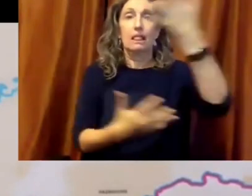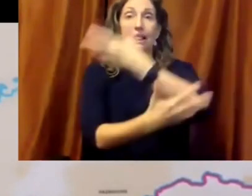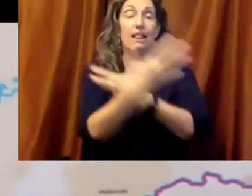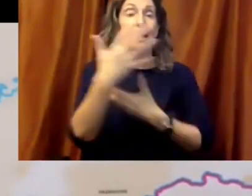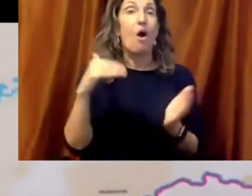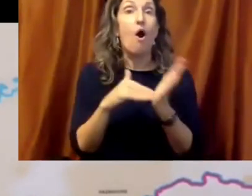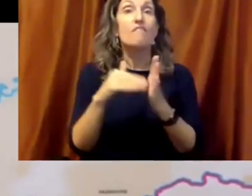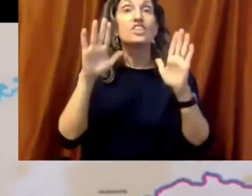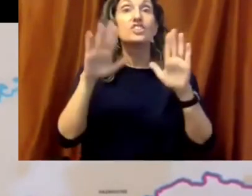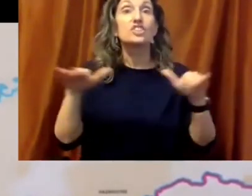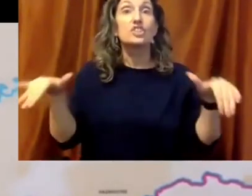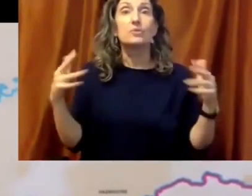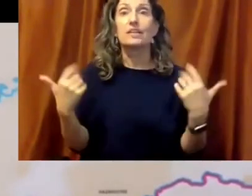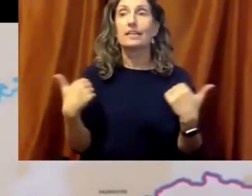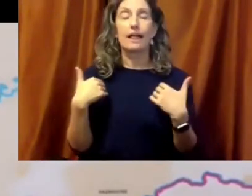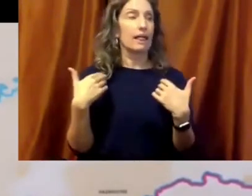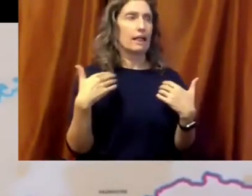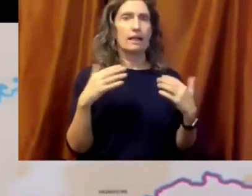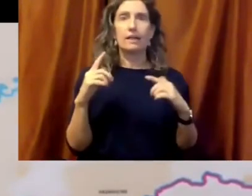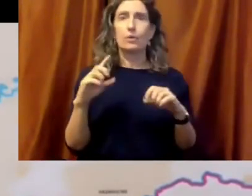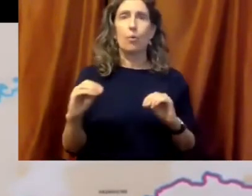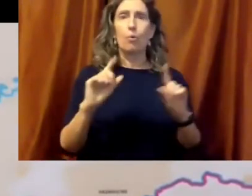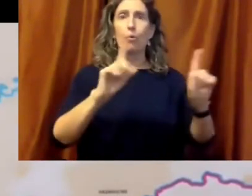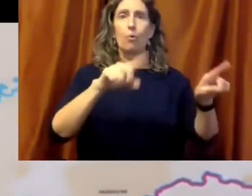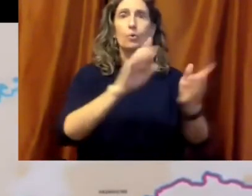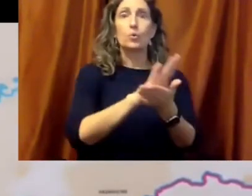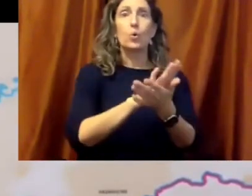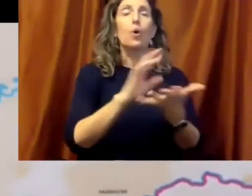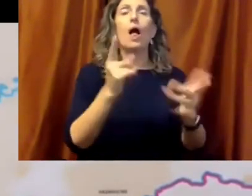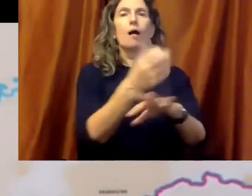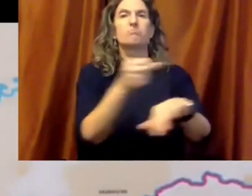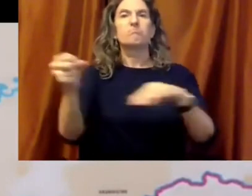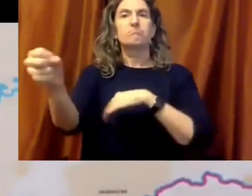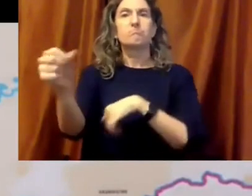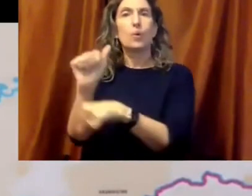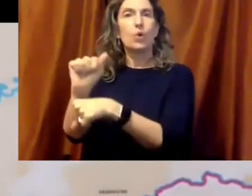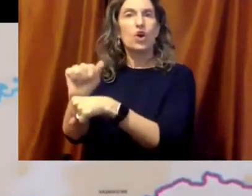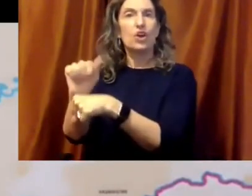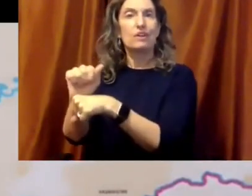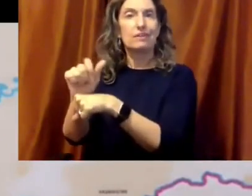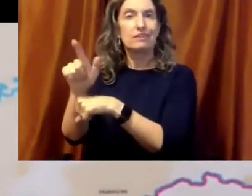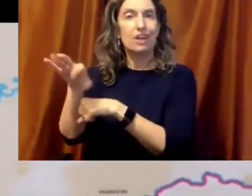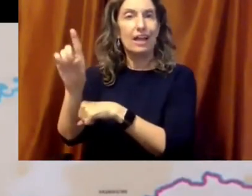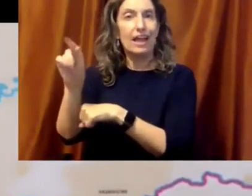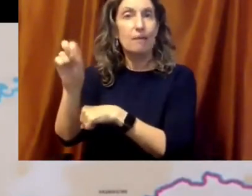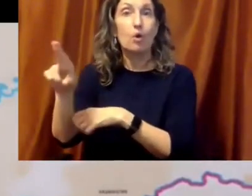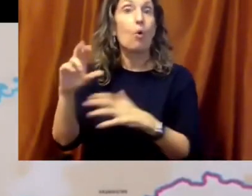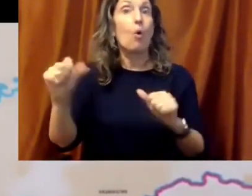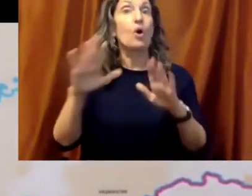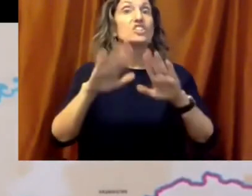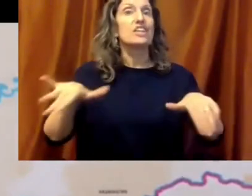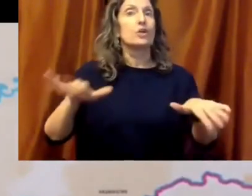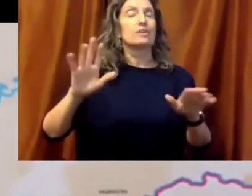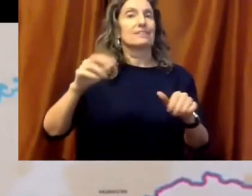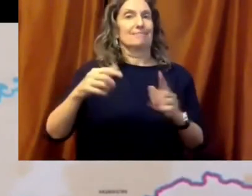often afforded to girls. Wherever they could, educators stayed on the job, reinventing their professional